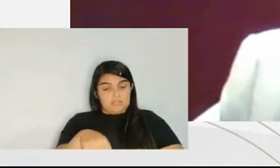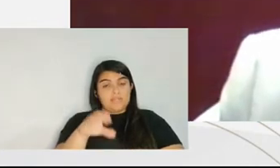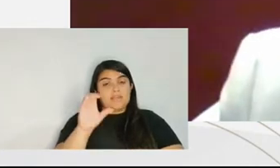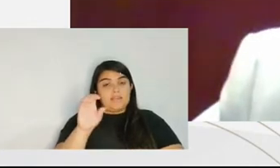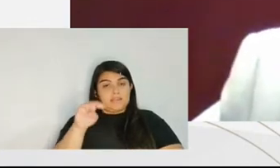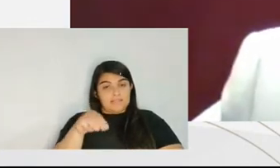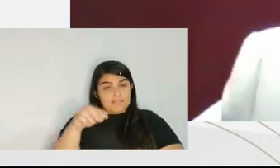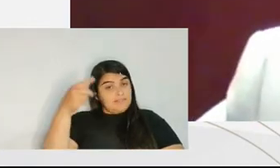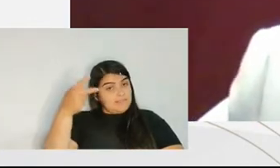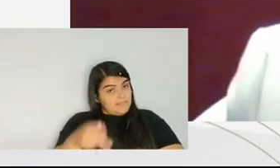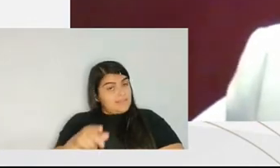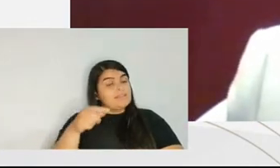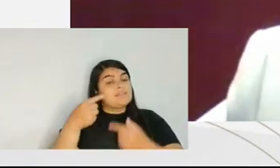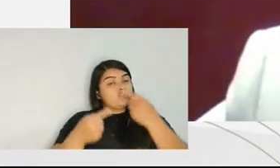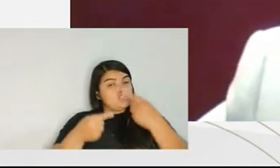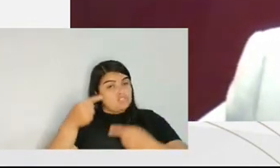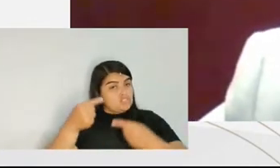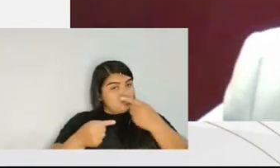CONAMP.